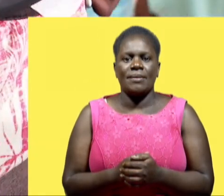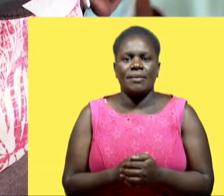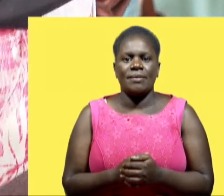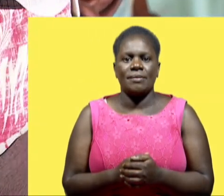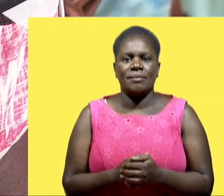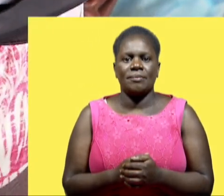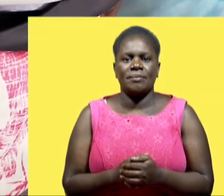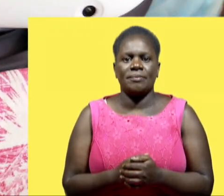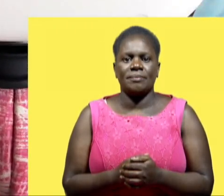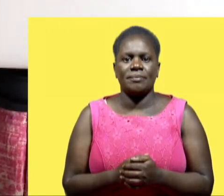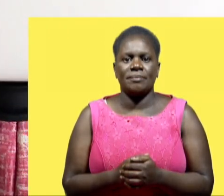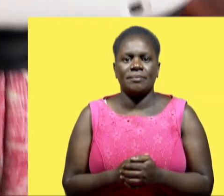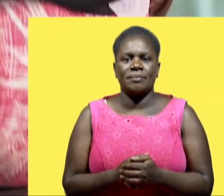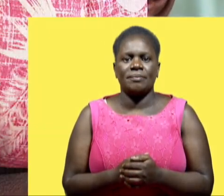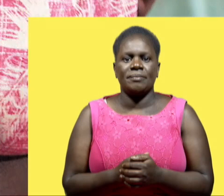Okay.